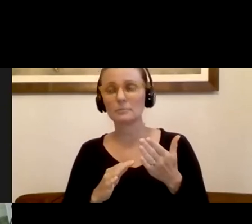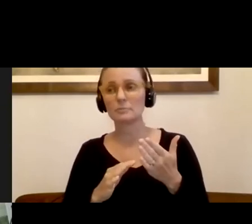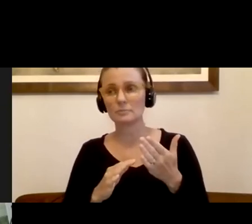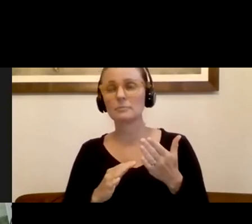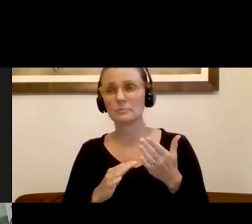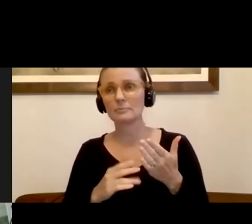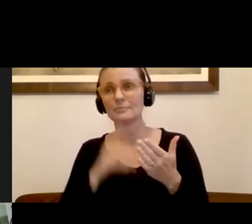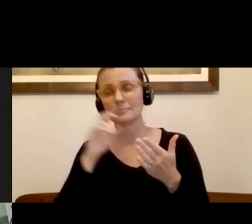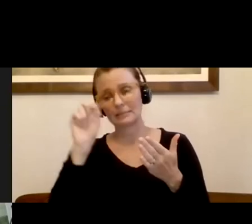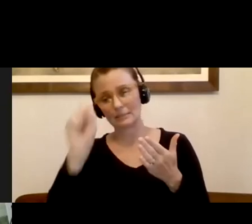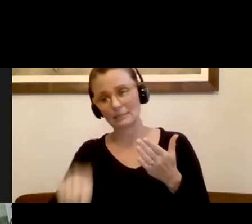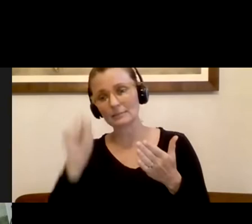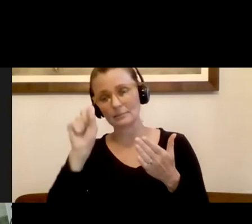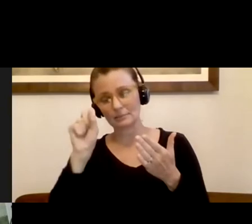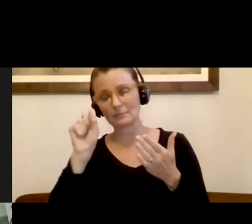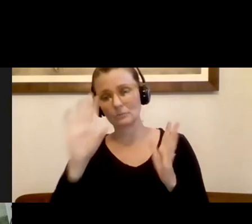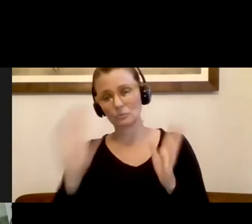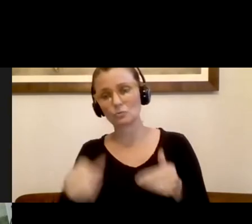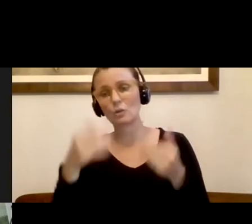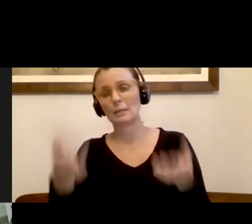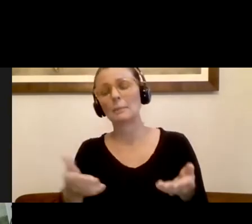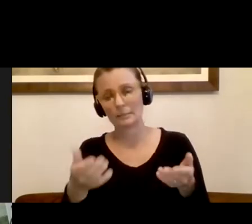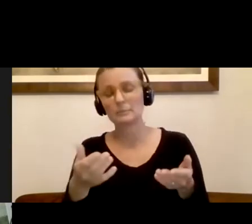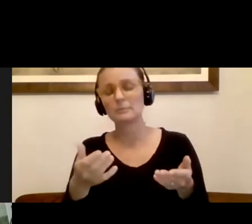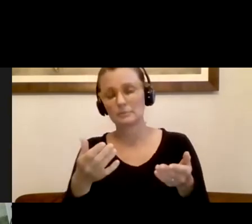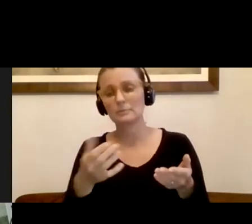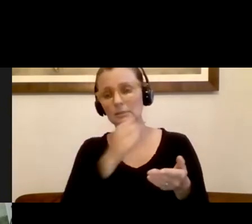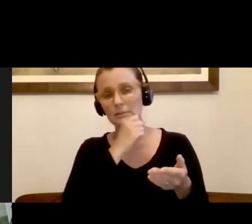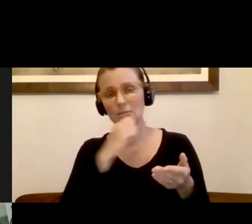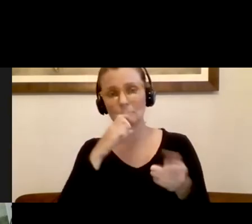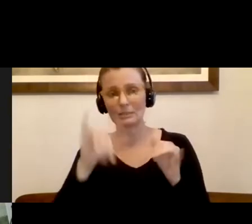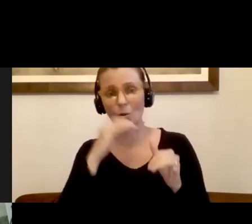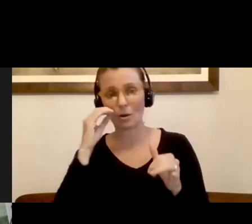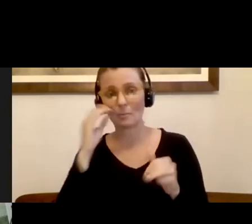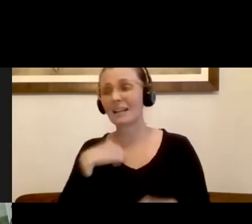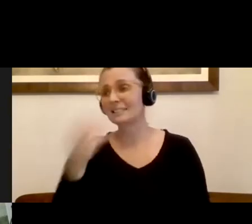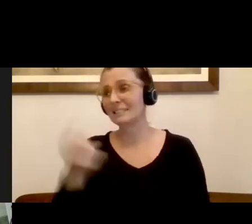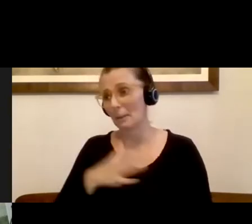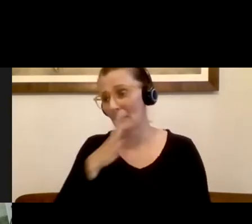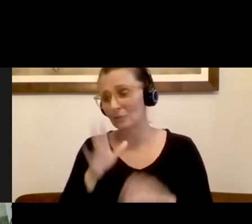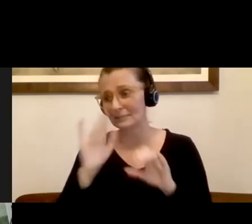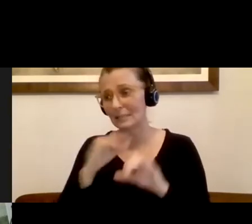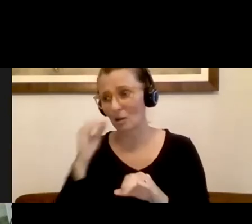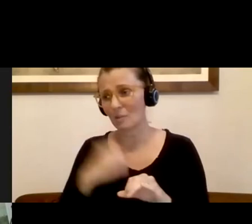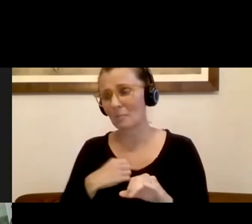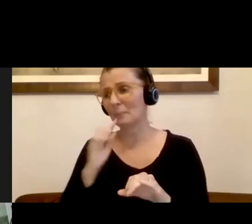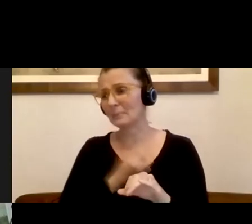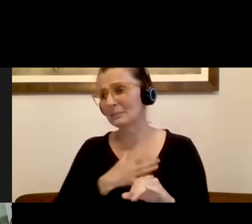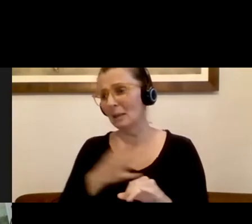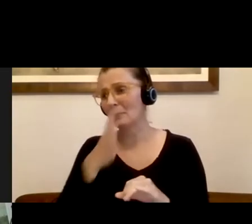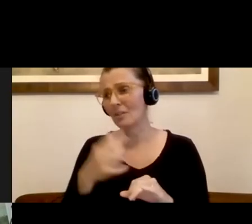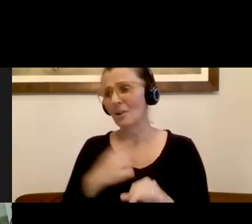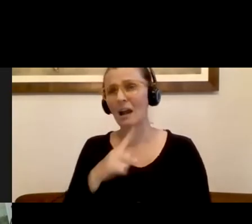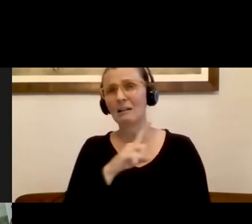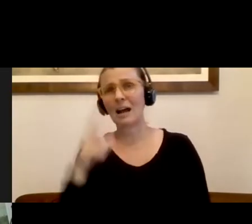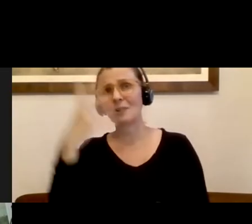We are recommending struggling advisors, seniors to stay at home. That's what I'm telling my mother. I miss my mother daily. I run down to the sidewalk. She sees me